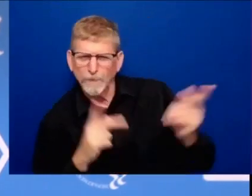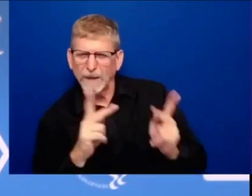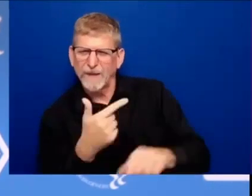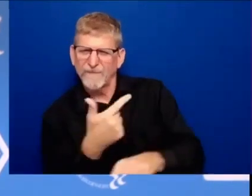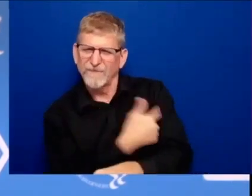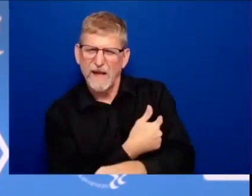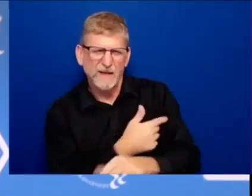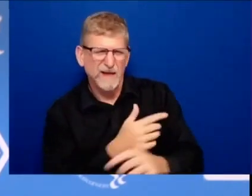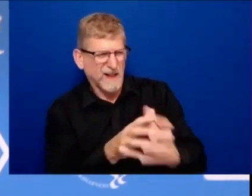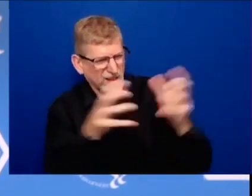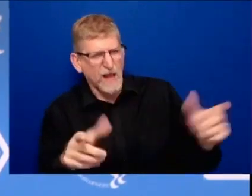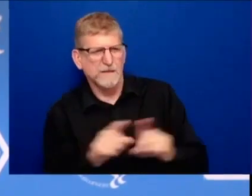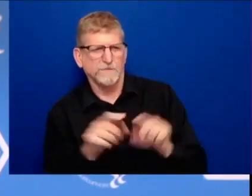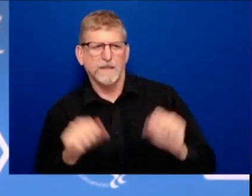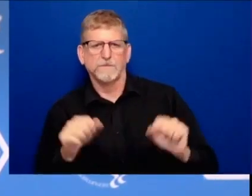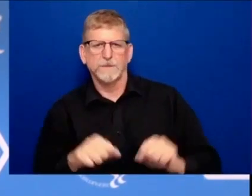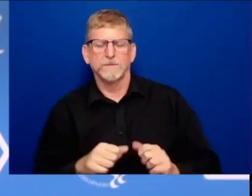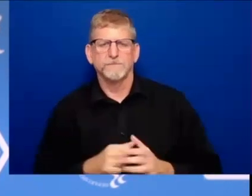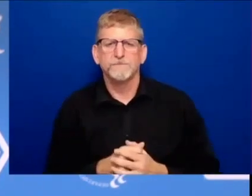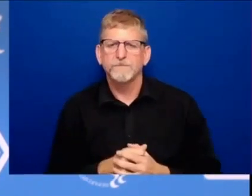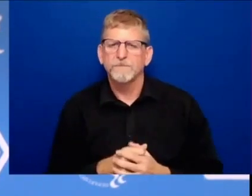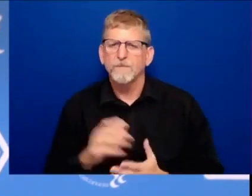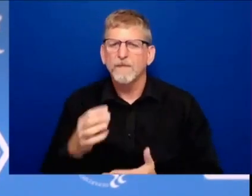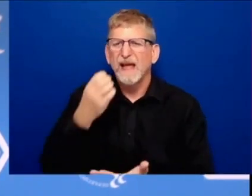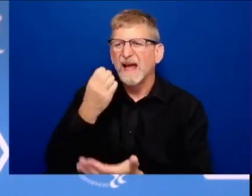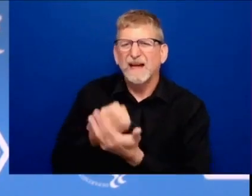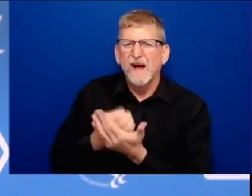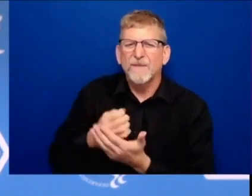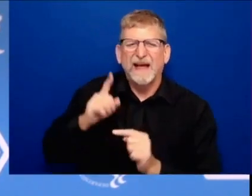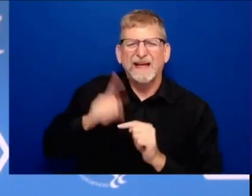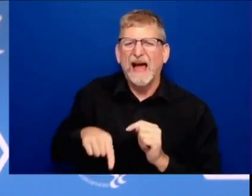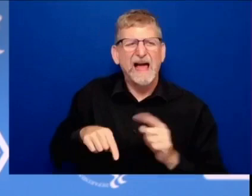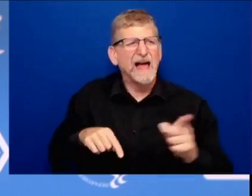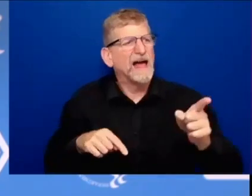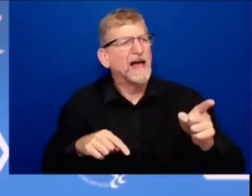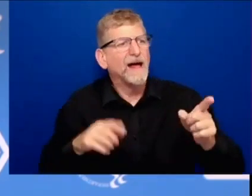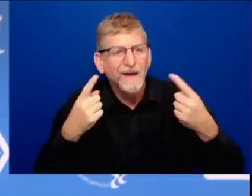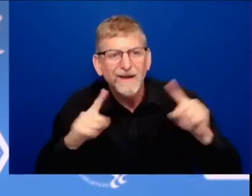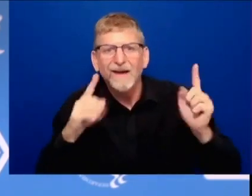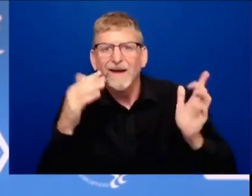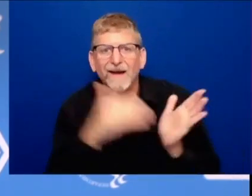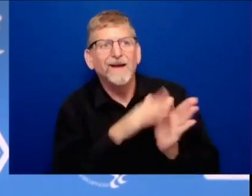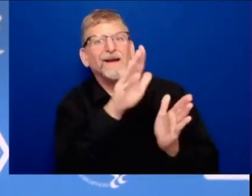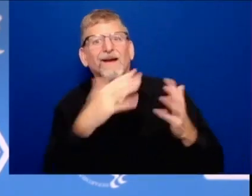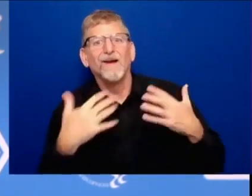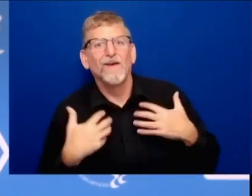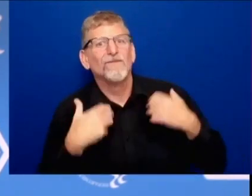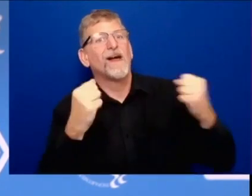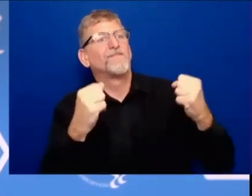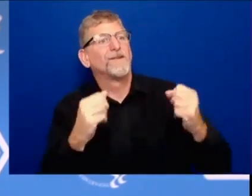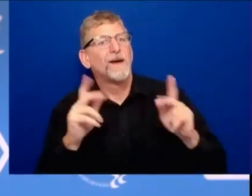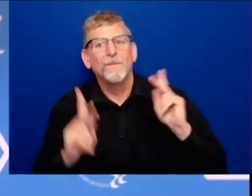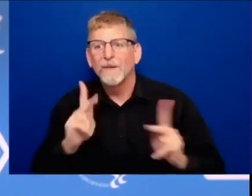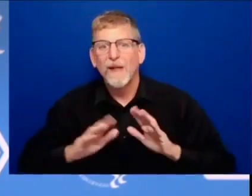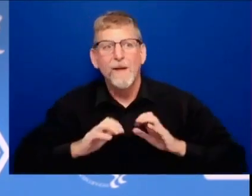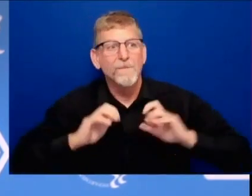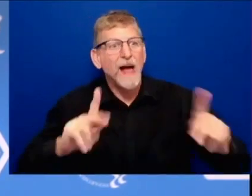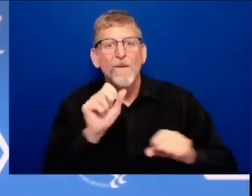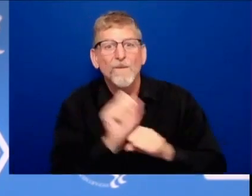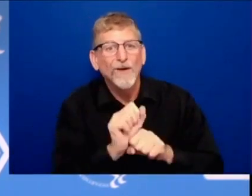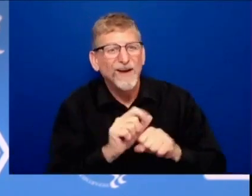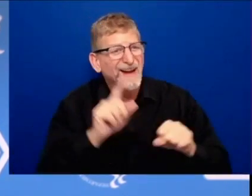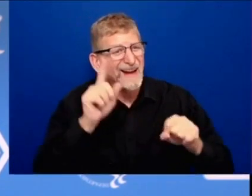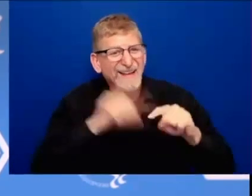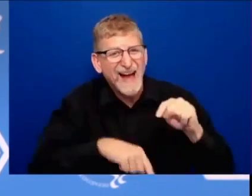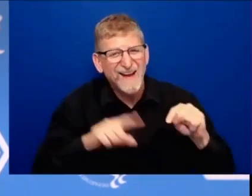going to get our economy back in shape and millions of people back to work until we beat this virus as i said everyone